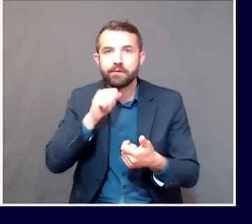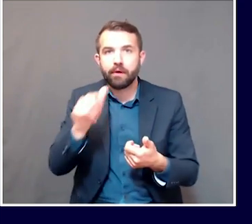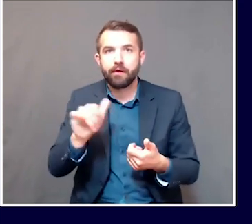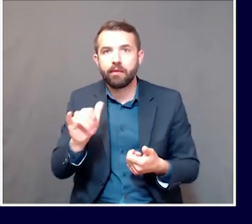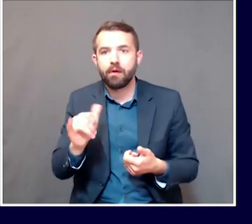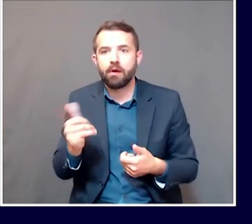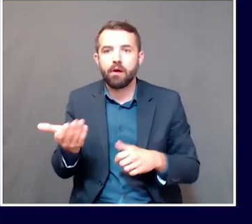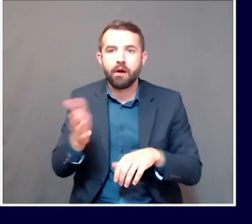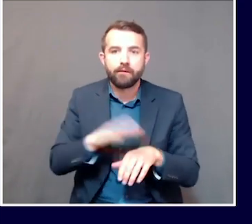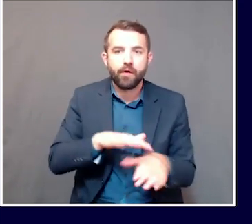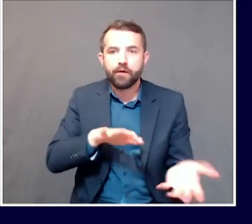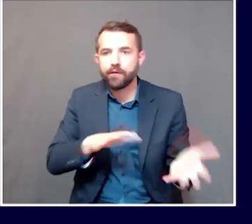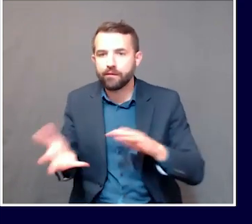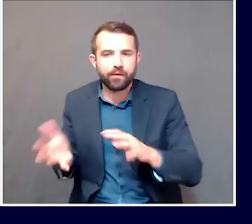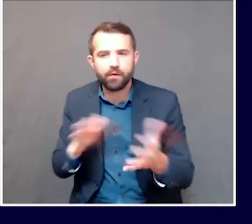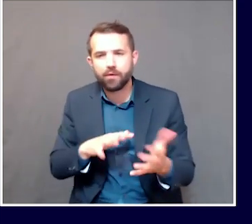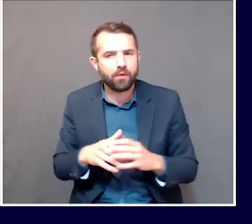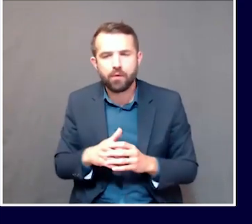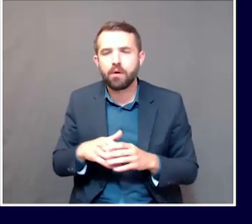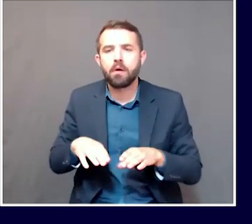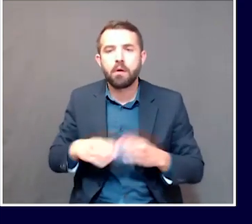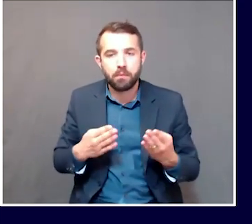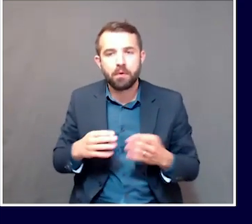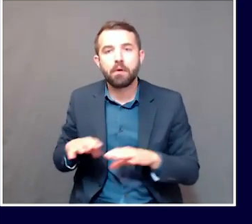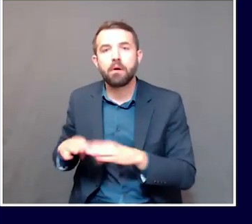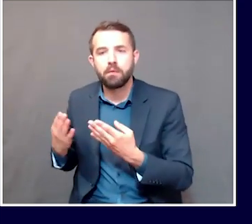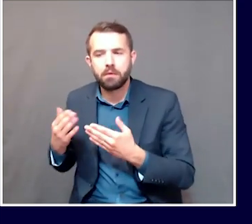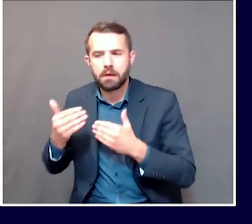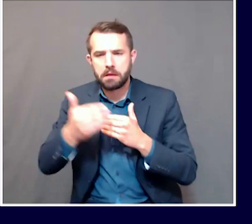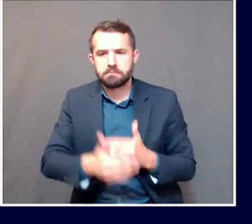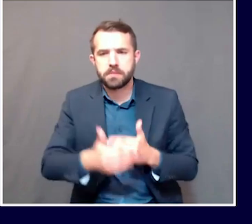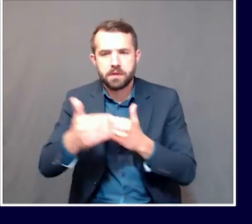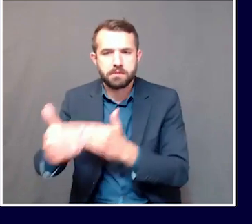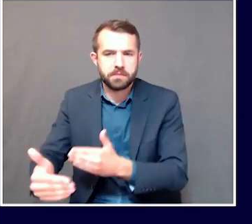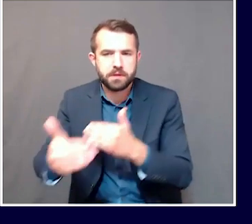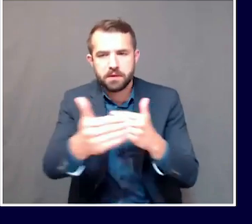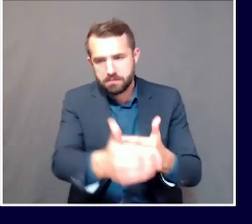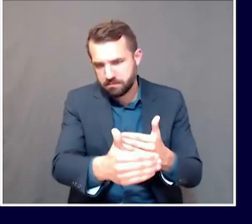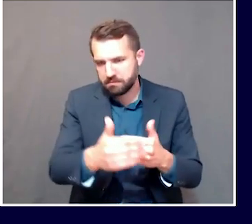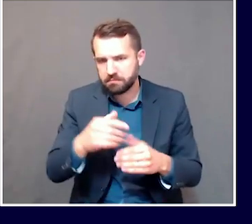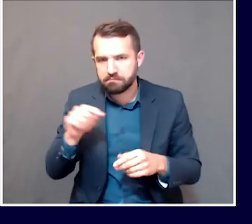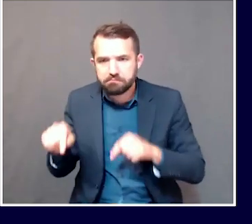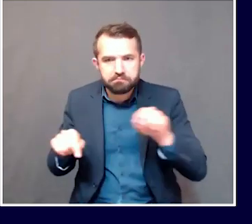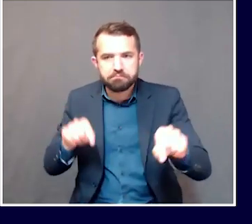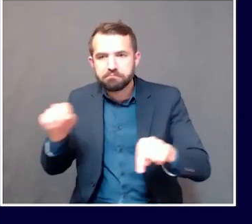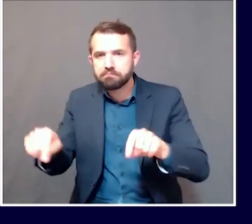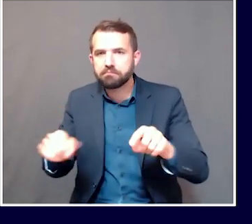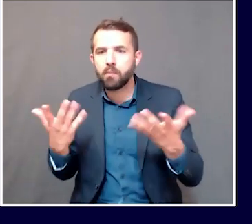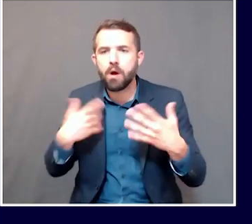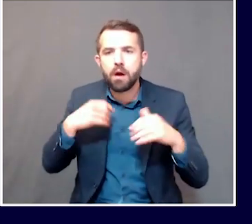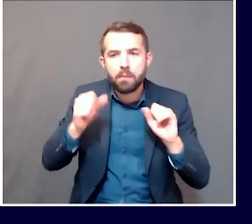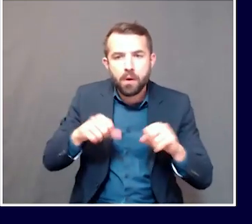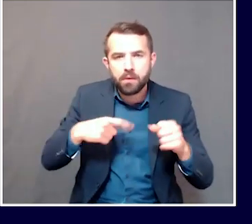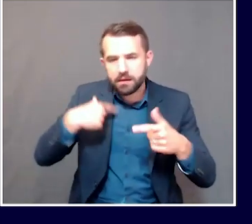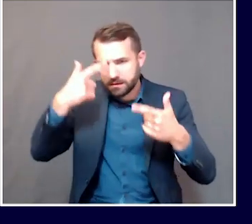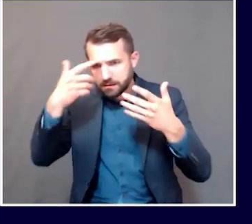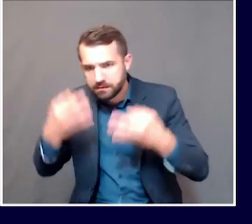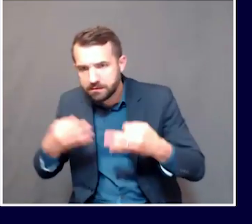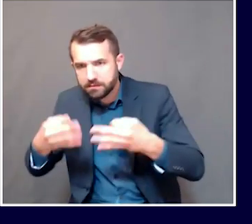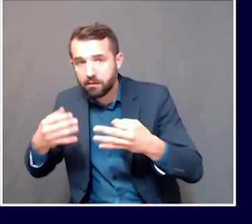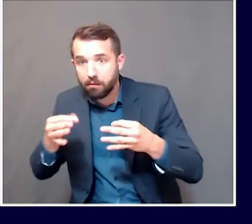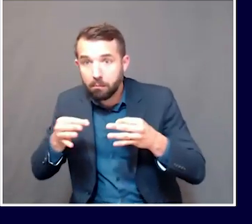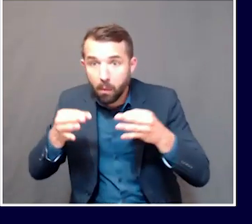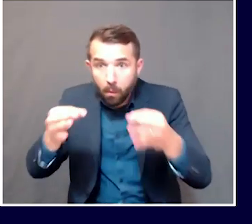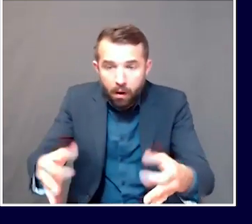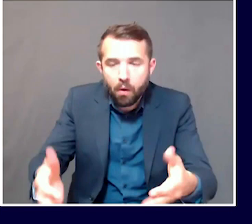It's a stepwise process. And as we move forward, there's always the possibility that we may have to take a step back. Thankfully, we